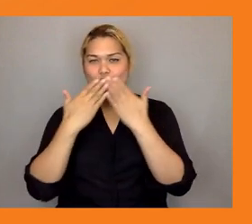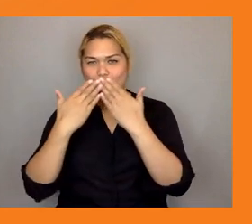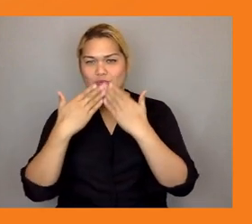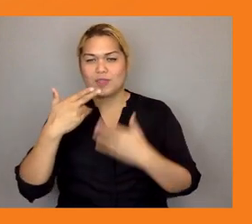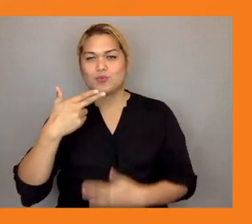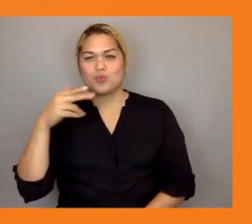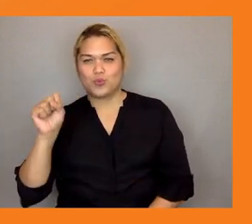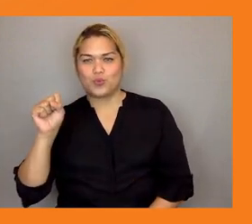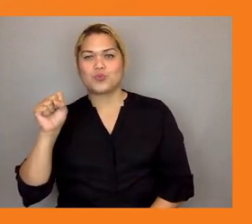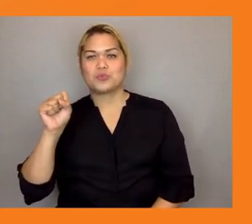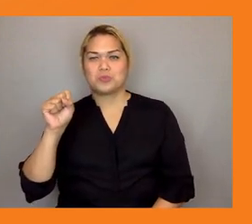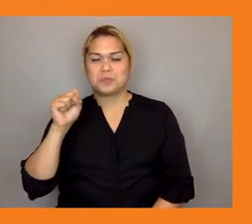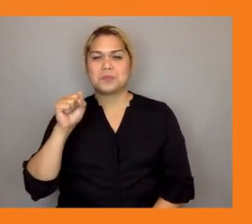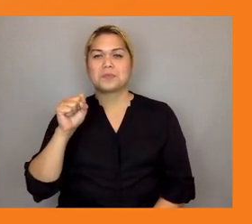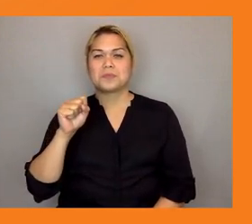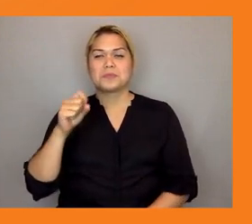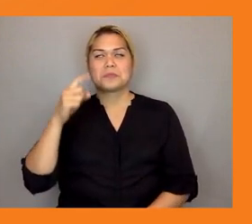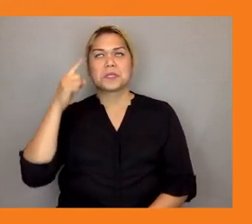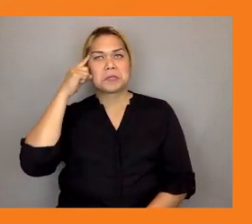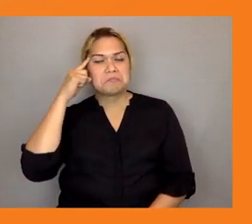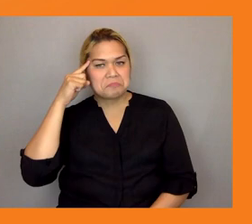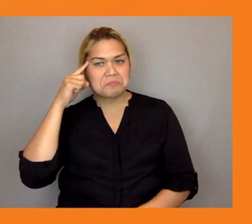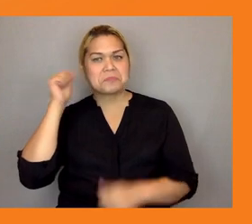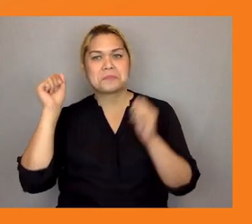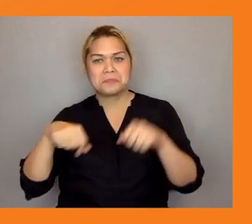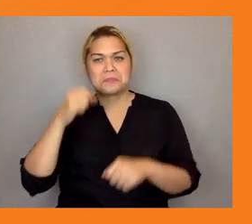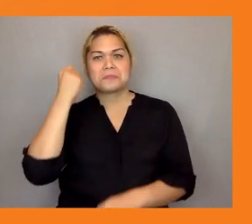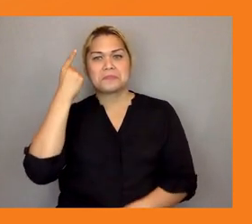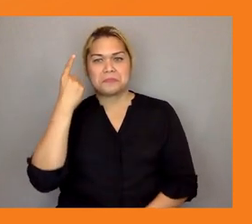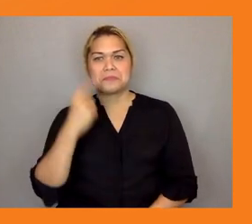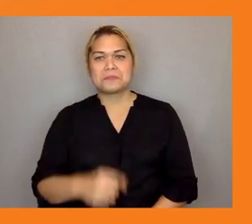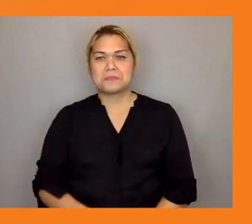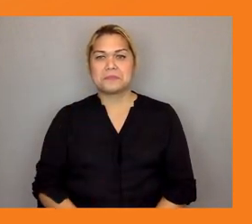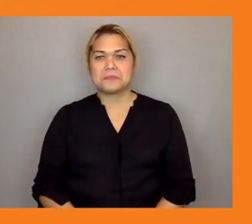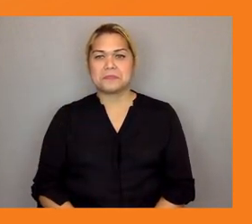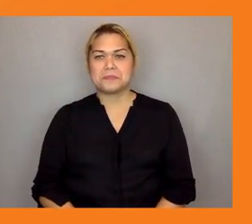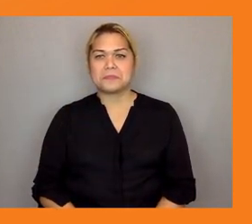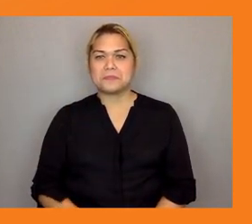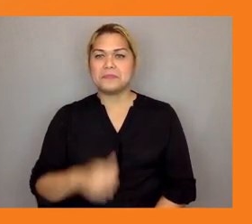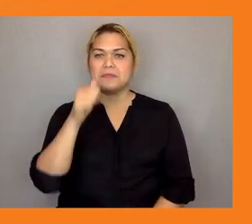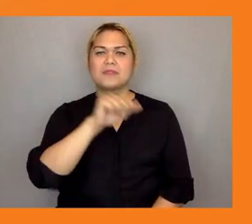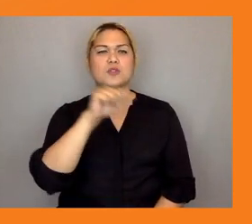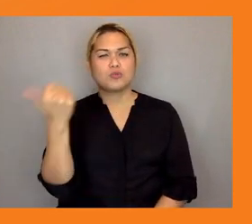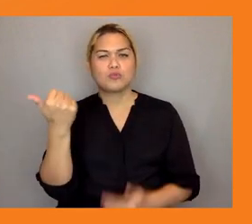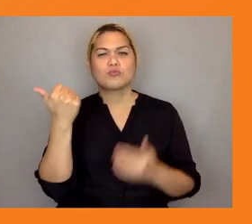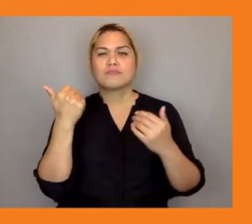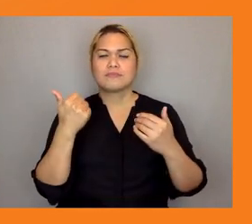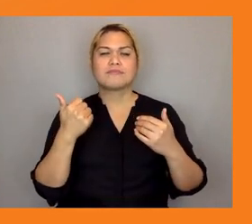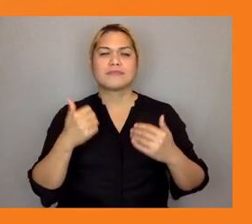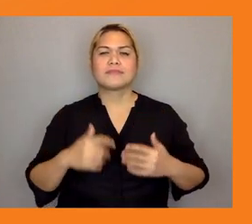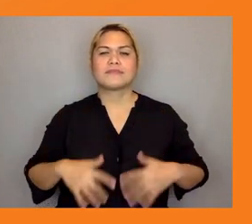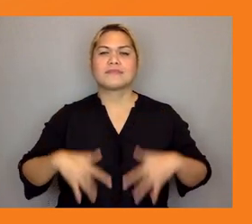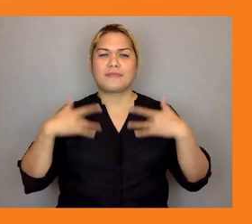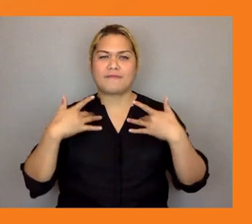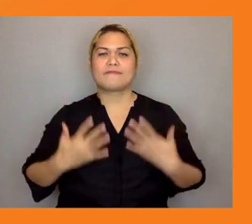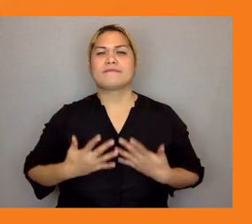seagrasses and other marine ecosystems that plays in the climate adaptation and mitigation the second projects